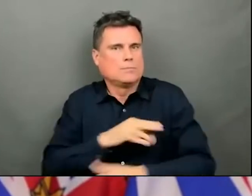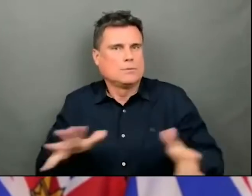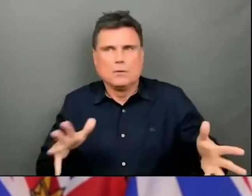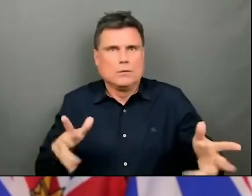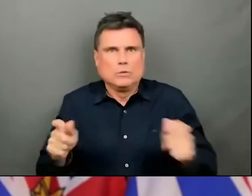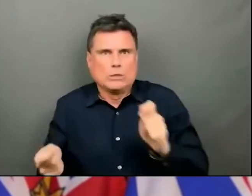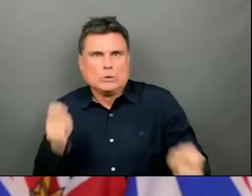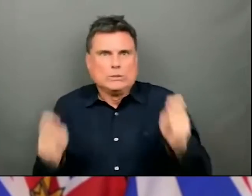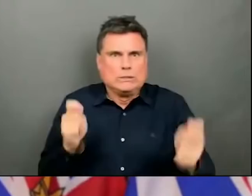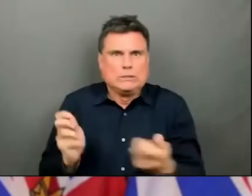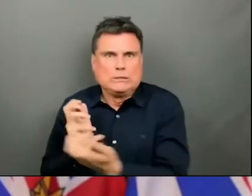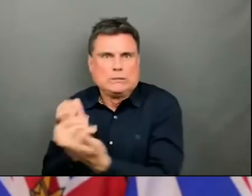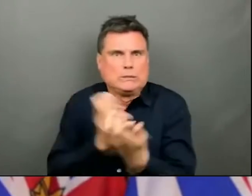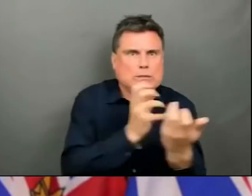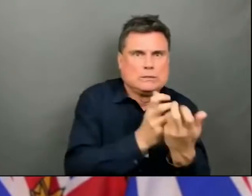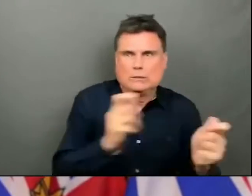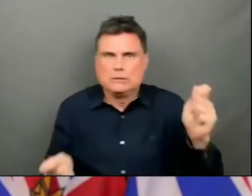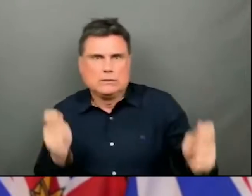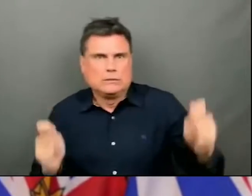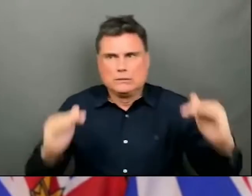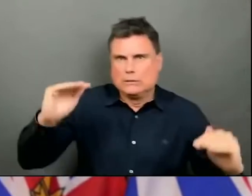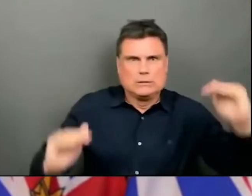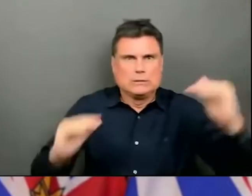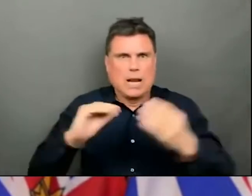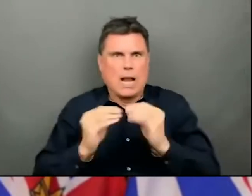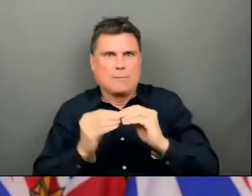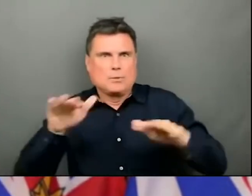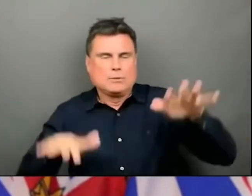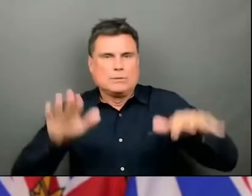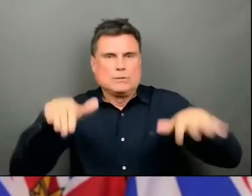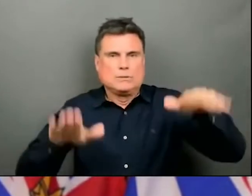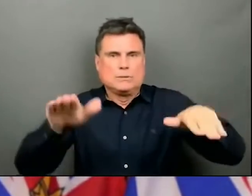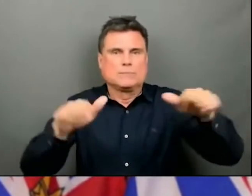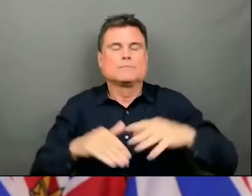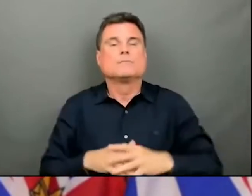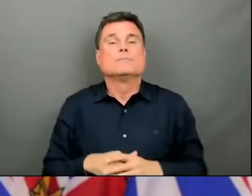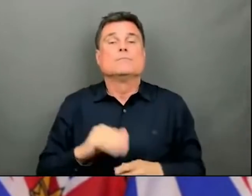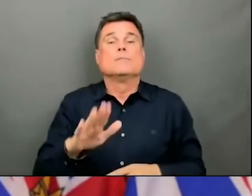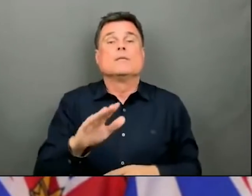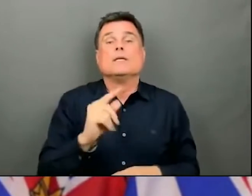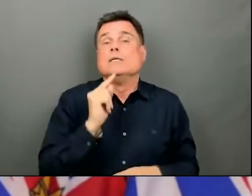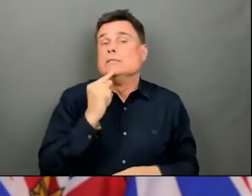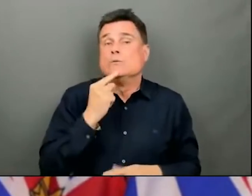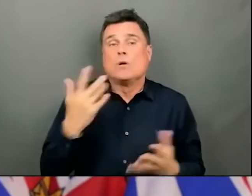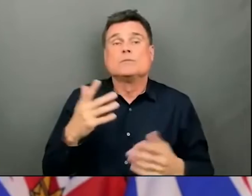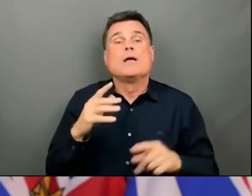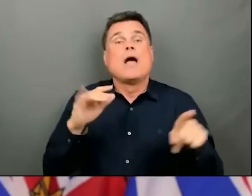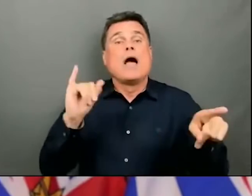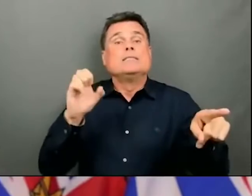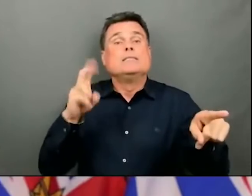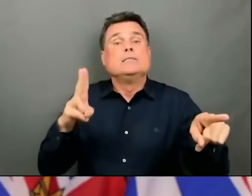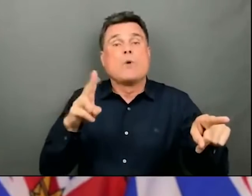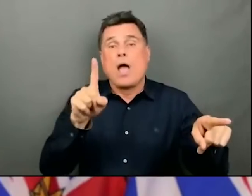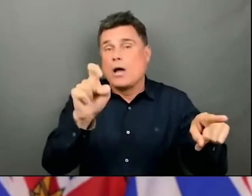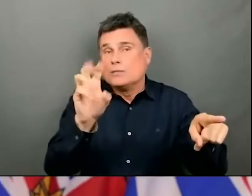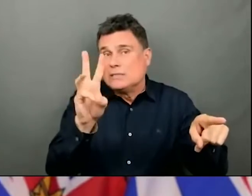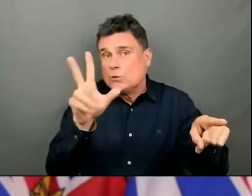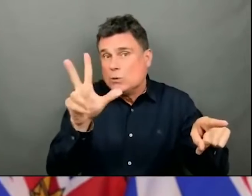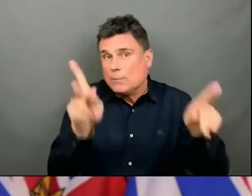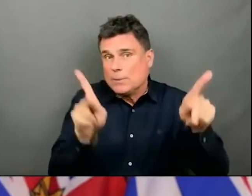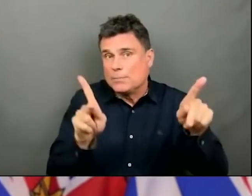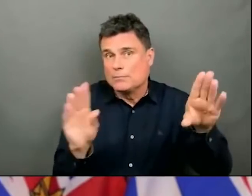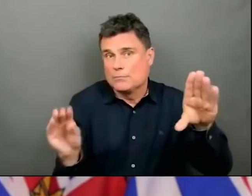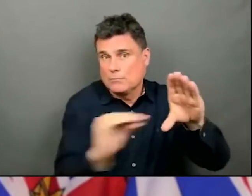-19 cases. In critical care, that's 163 people in critical care, as was as of April 21st,